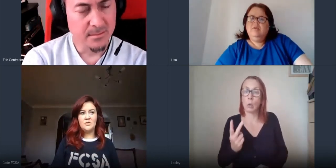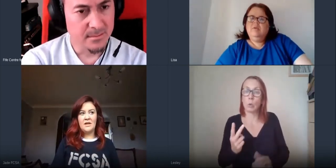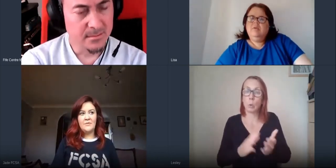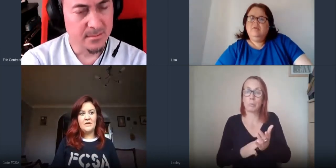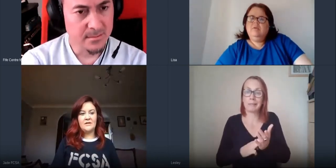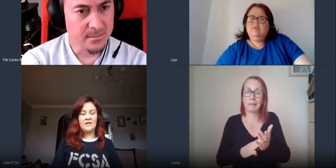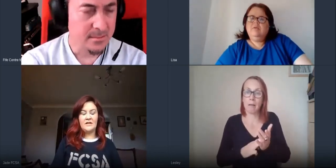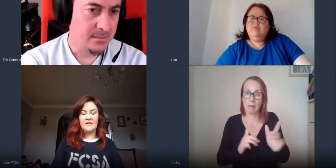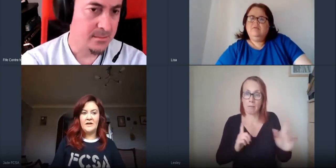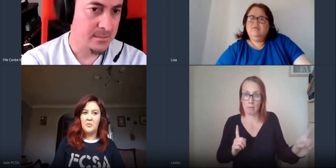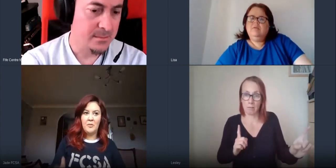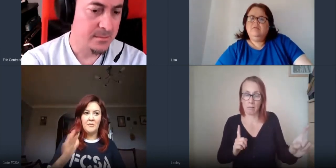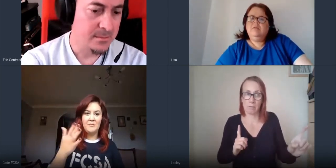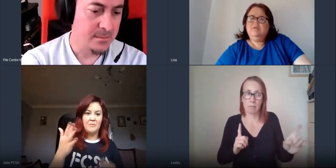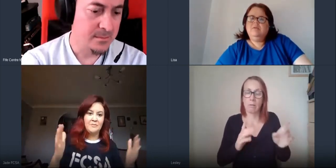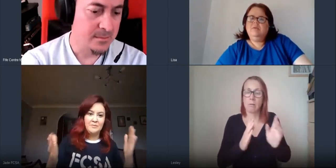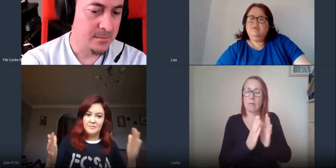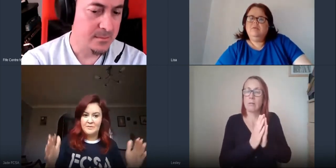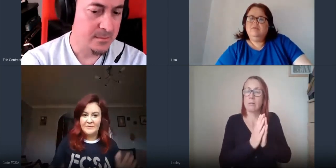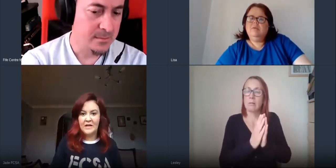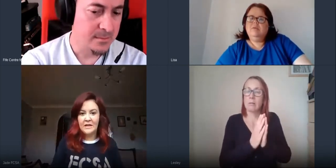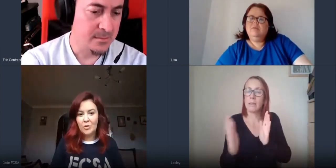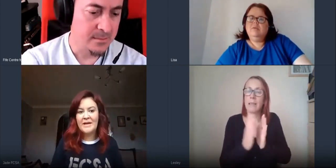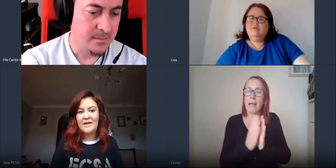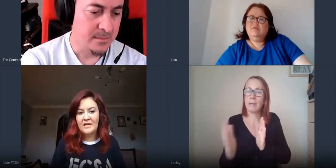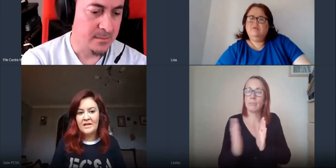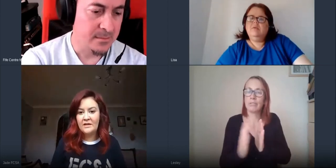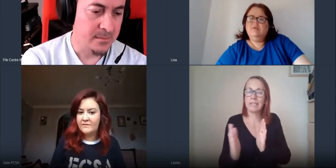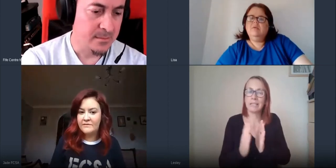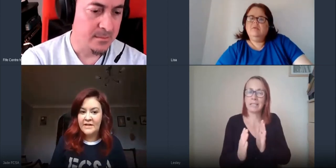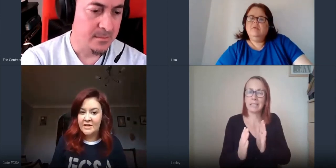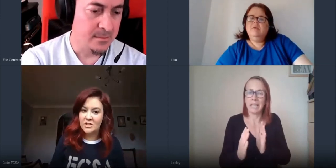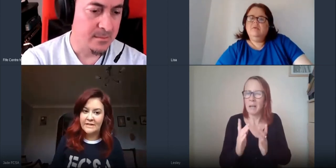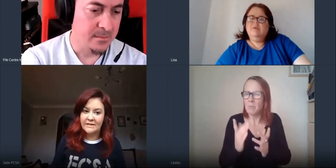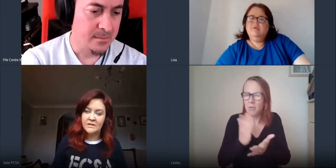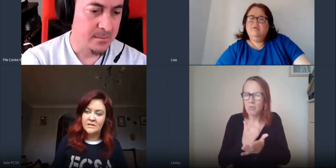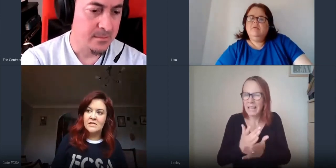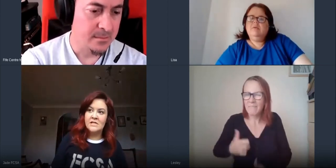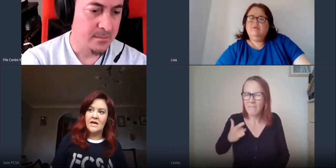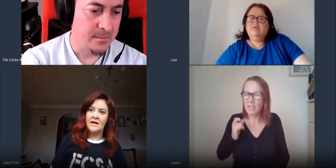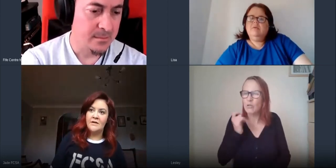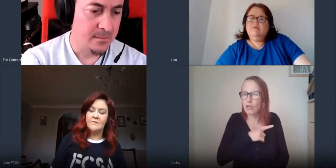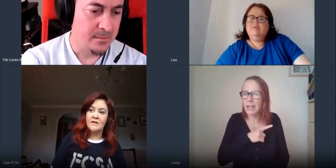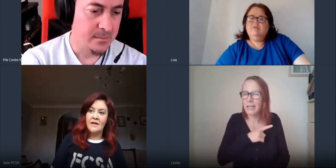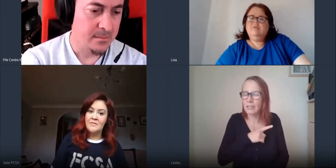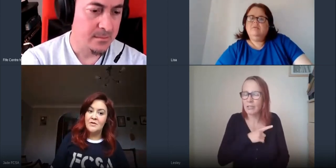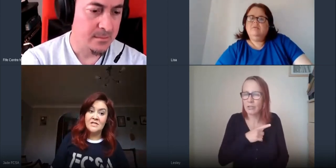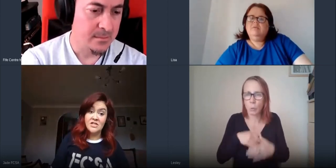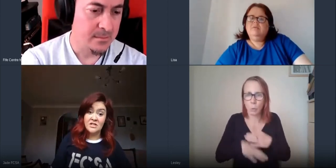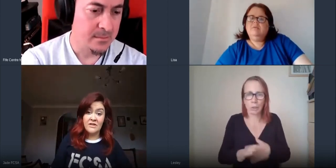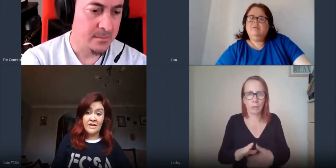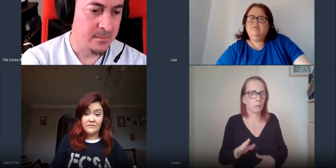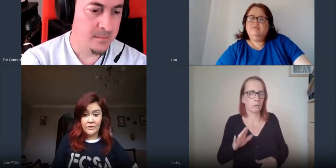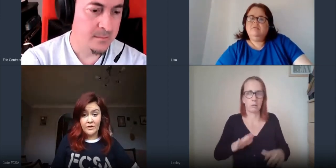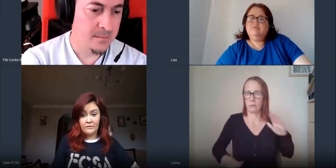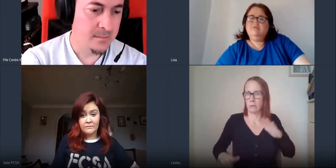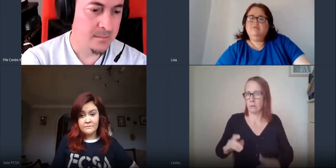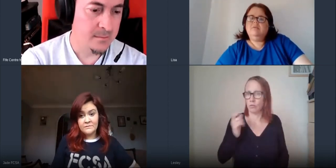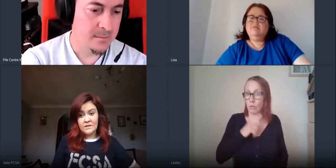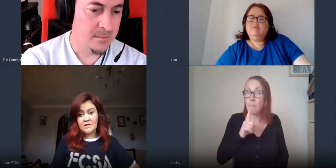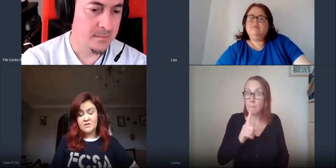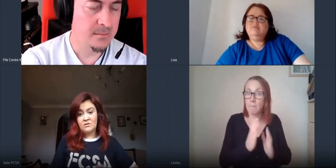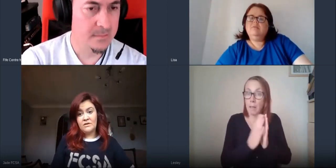so the library that they will probably feel a little bit eerie initially and the libraries are still there for you